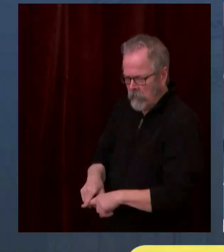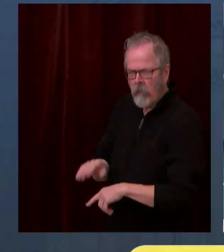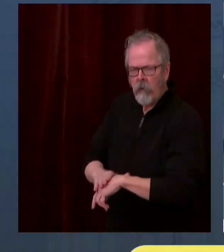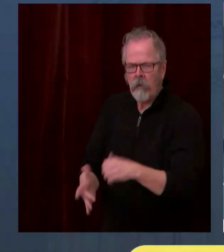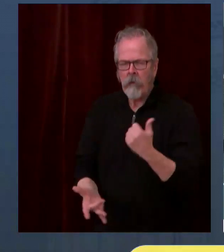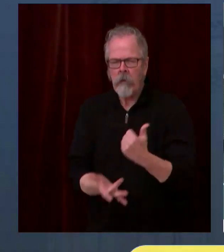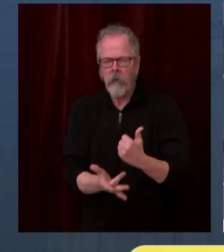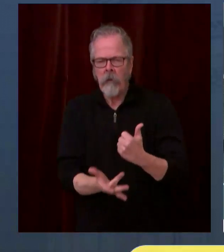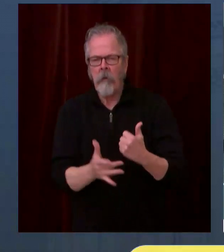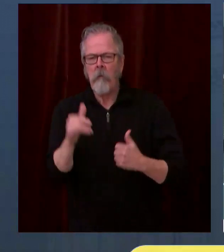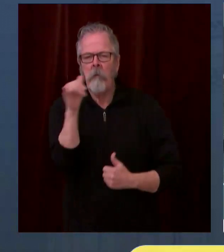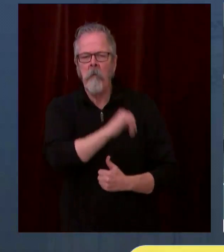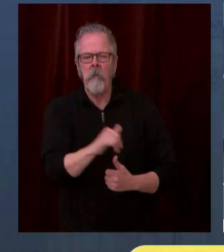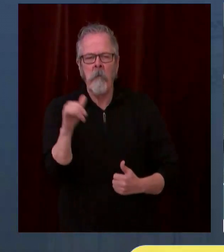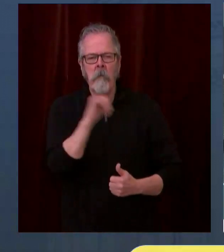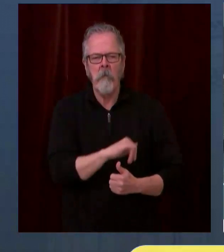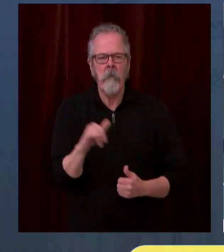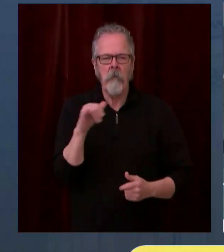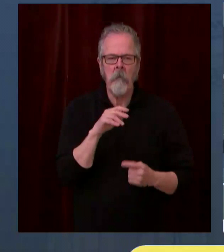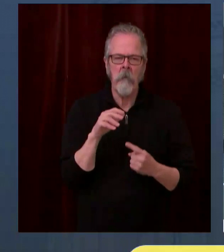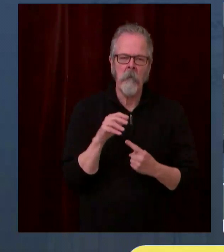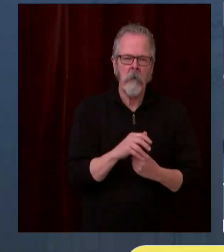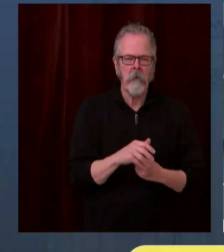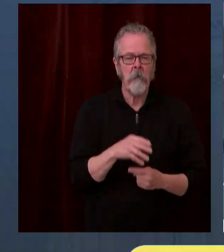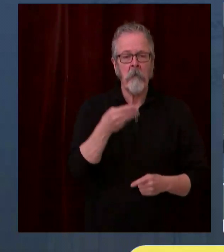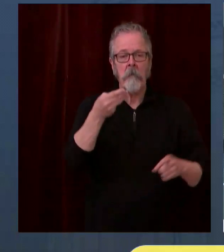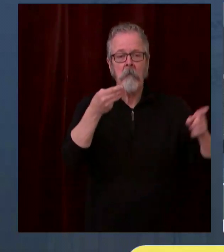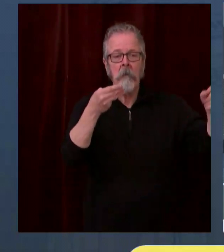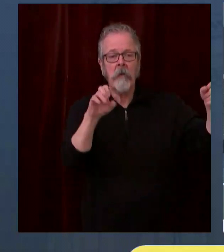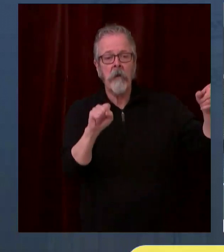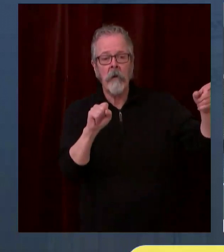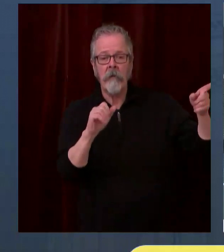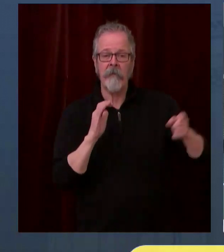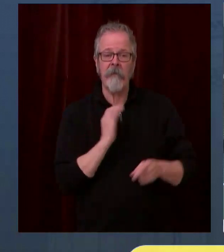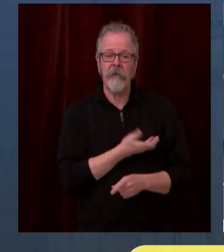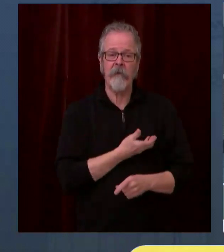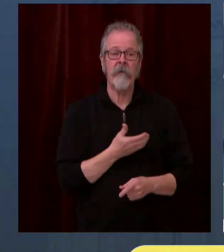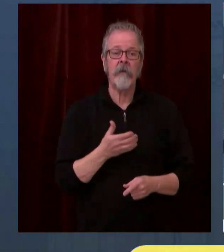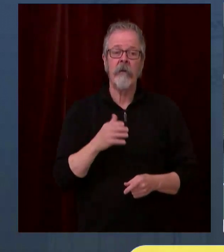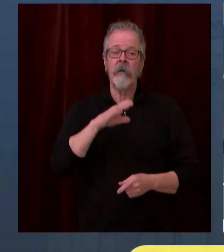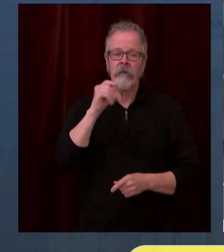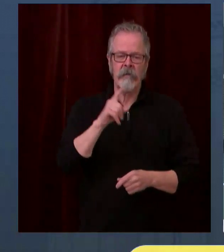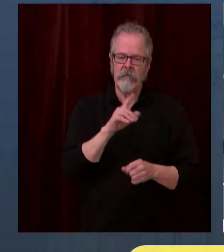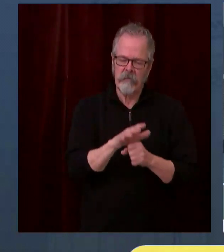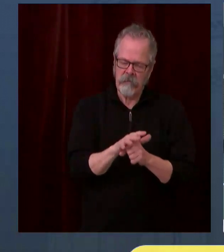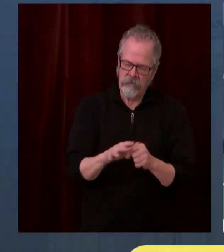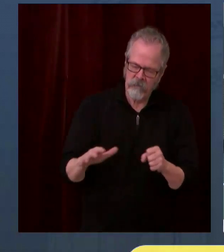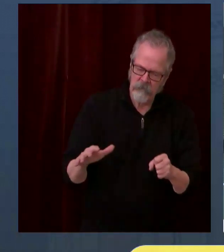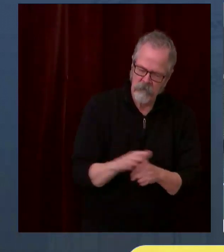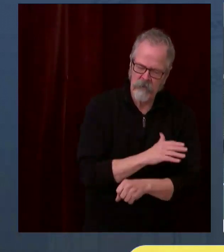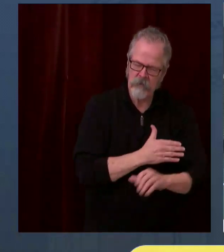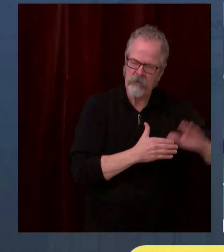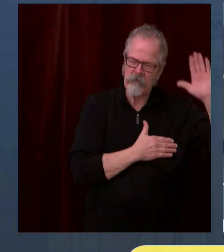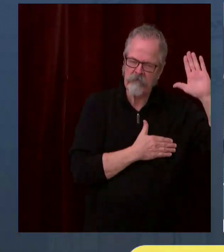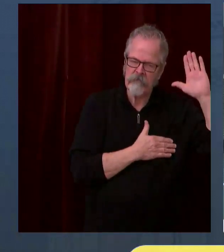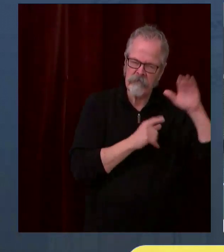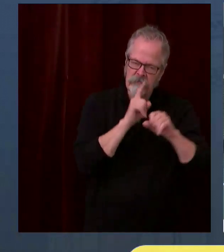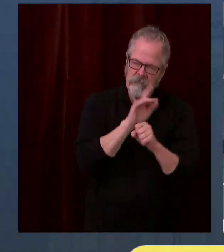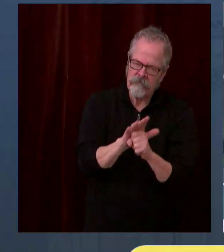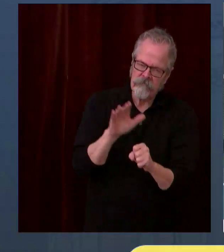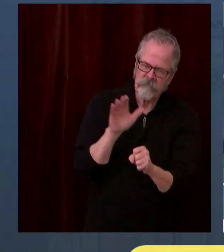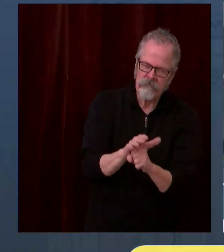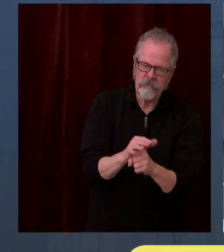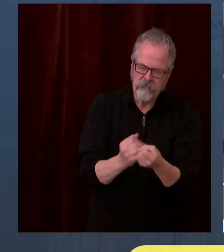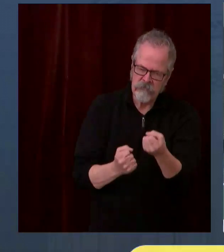are completely committed to supporting the Governor, supporting the Secretary of Health, and supporting the employees